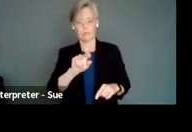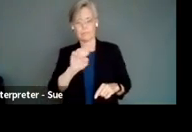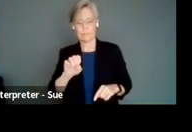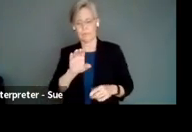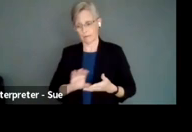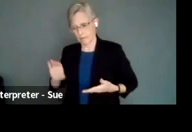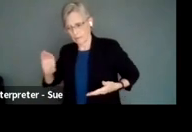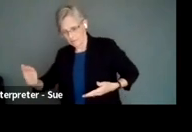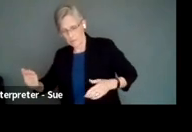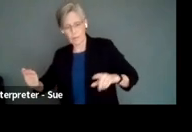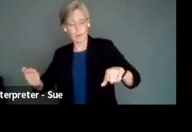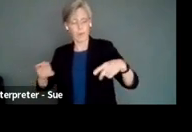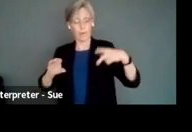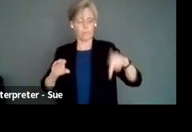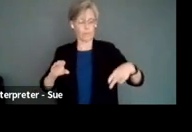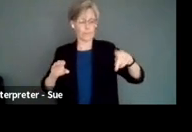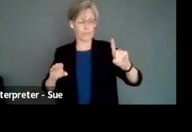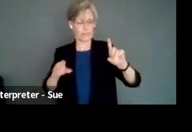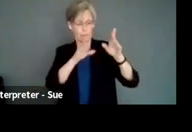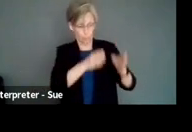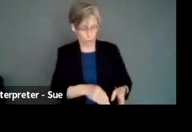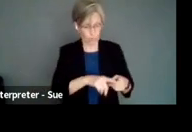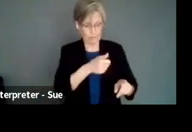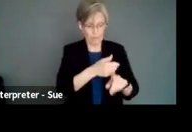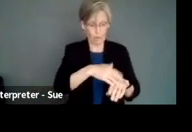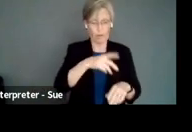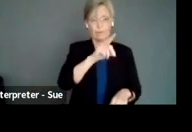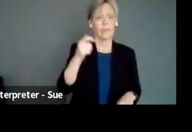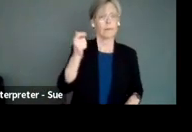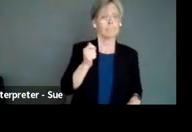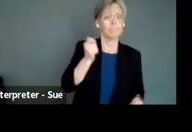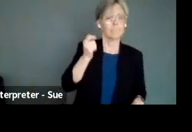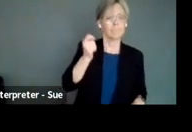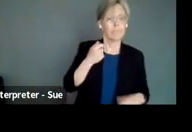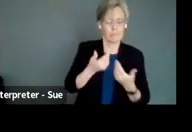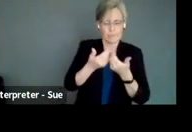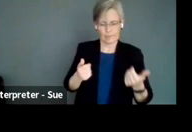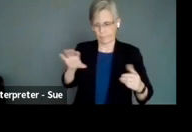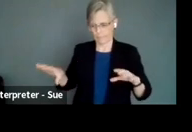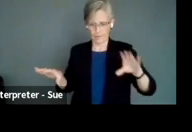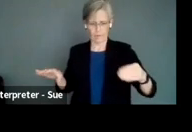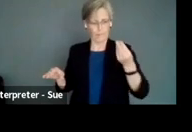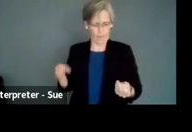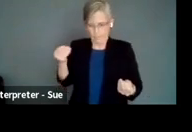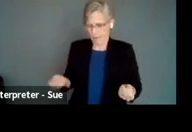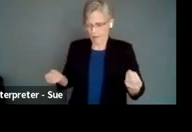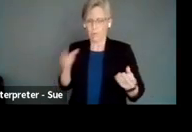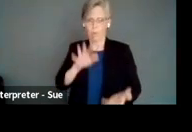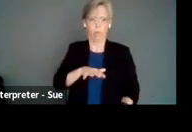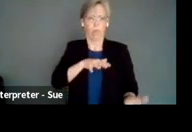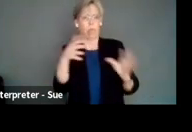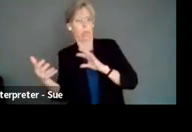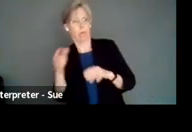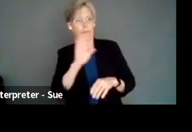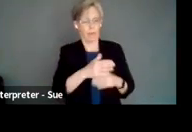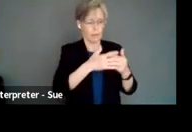So the PDD person and the person who's on a disability pension, they have separate forms of funding. And we don't mess up the long term